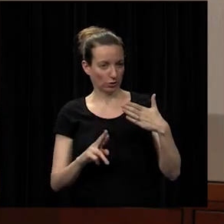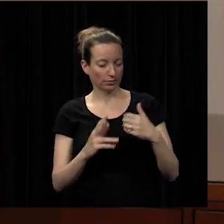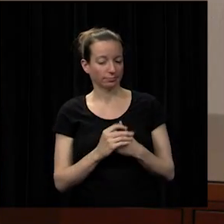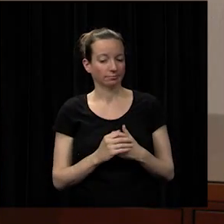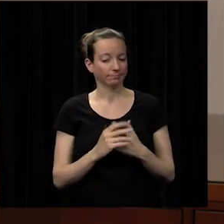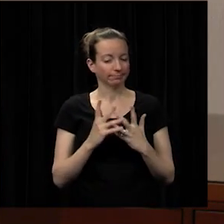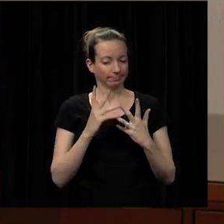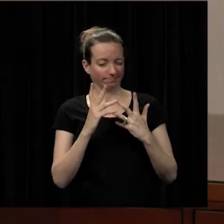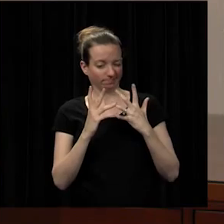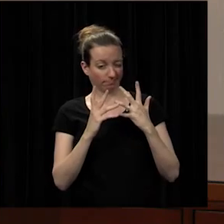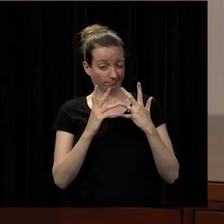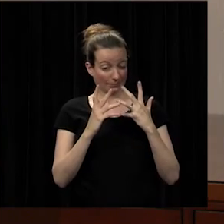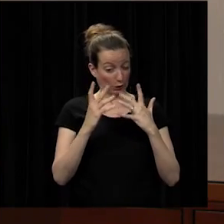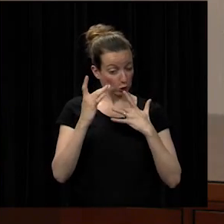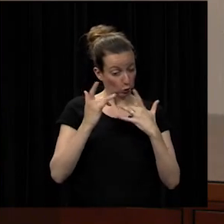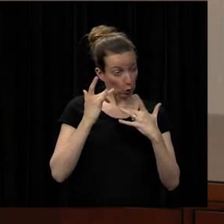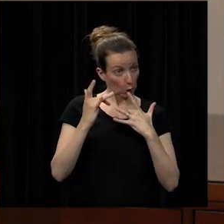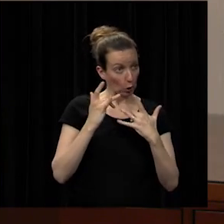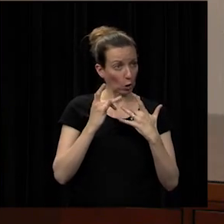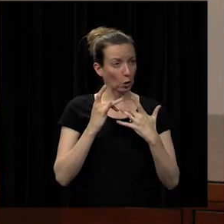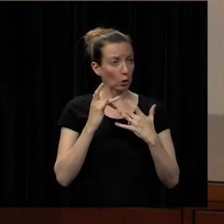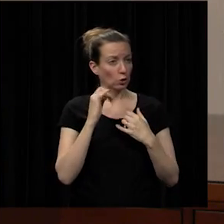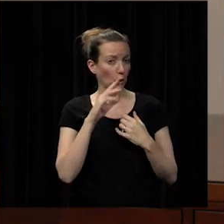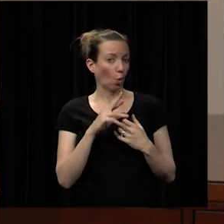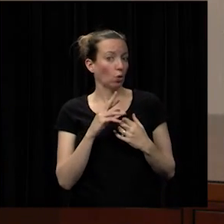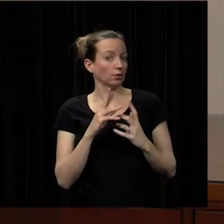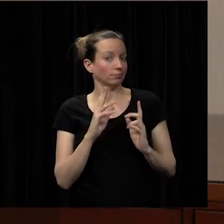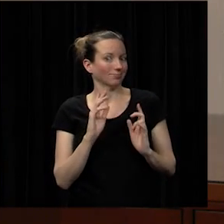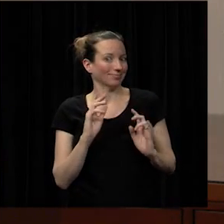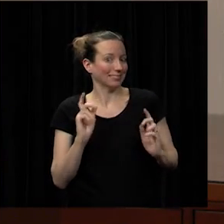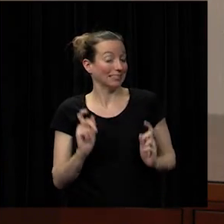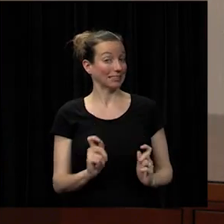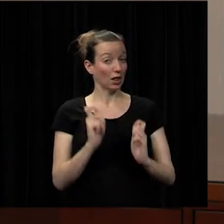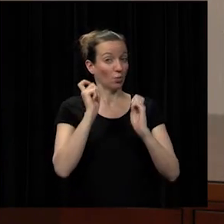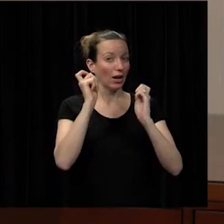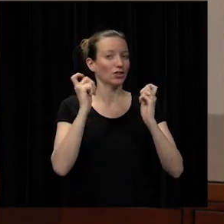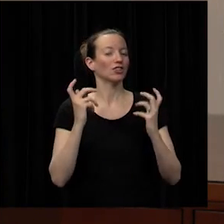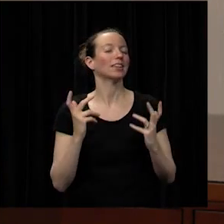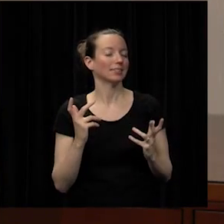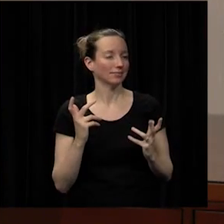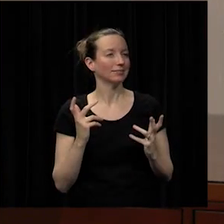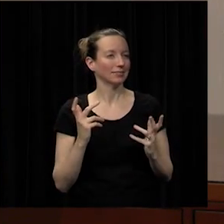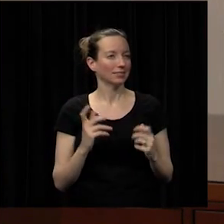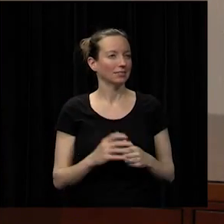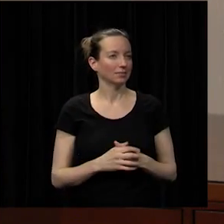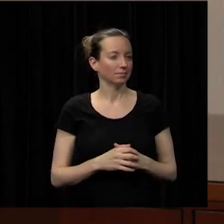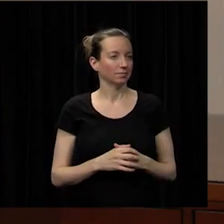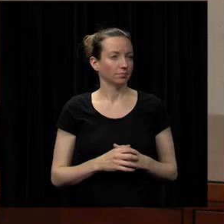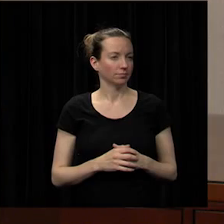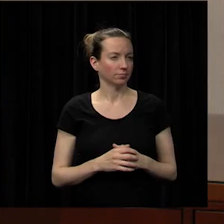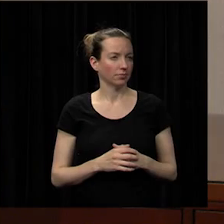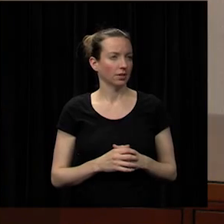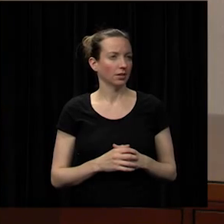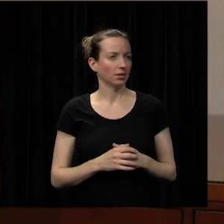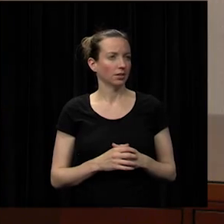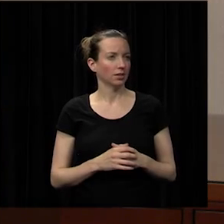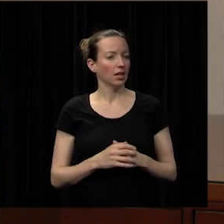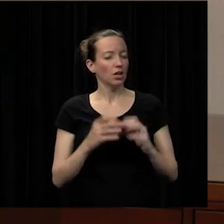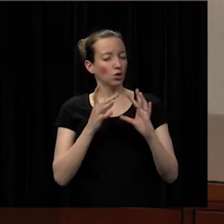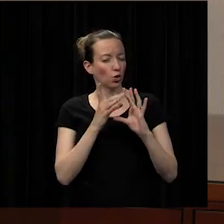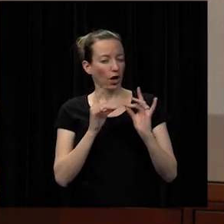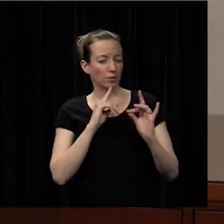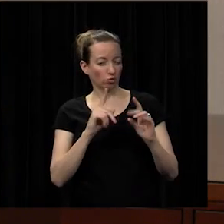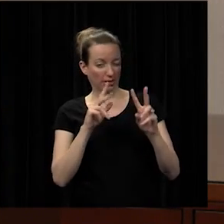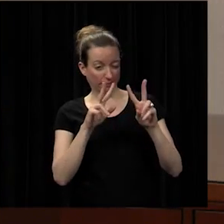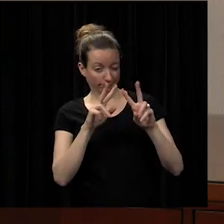area of concern or maybe there's a lot of celebration which we term with a lot of it so we look at the comments because sometimes